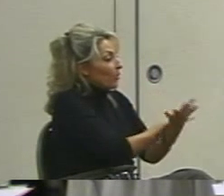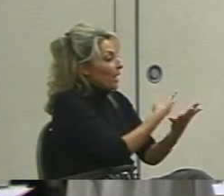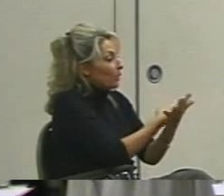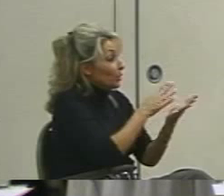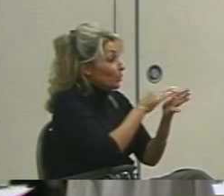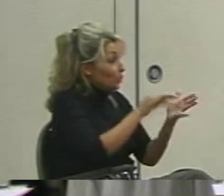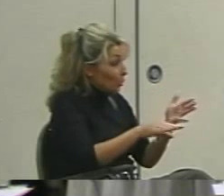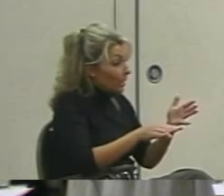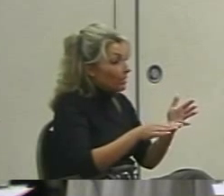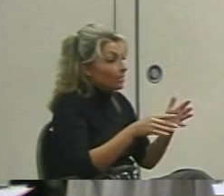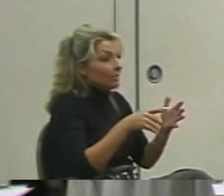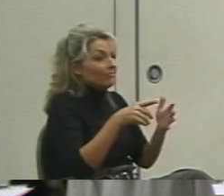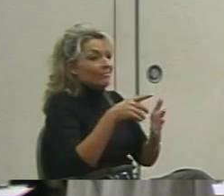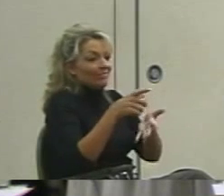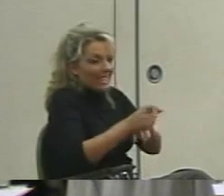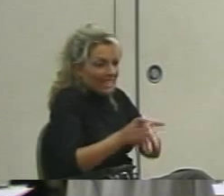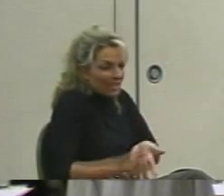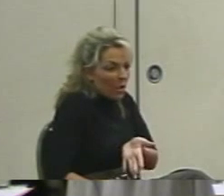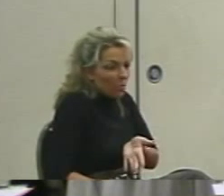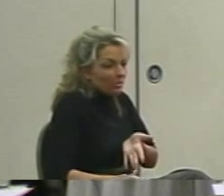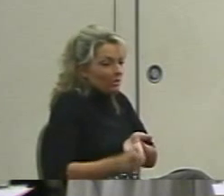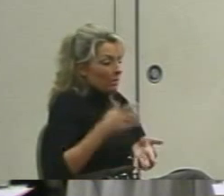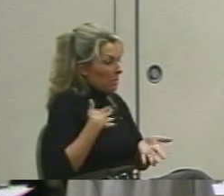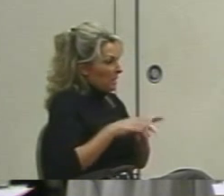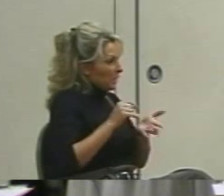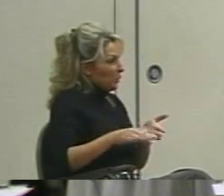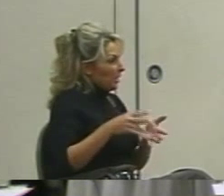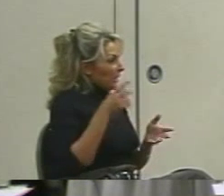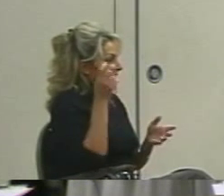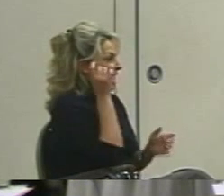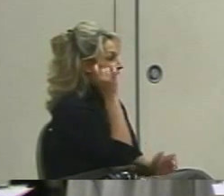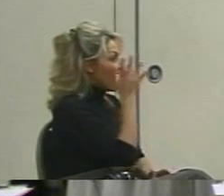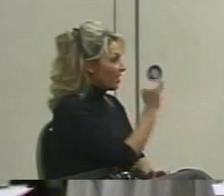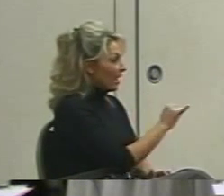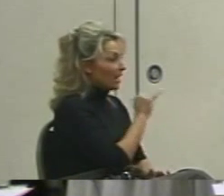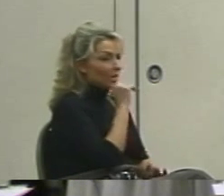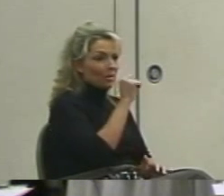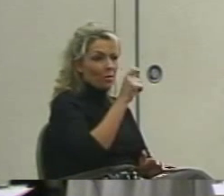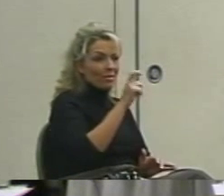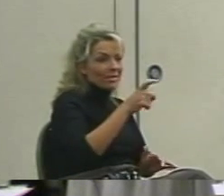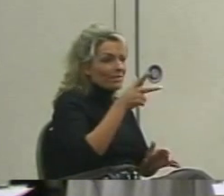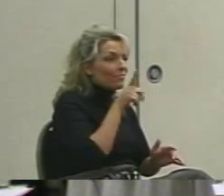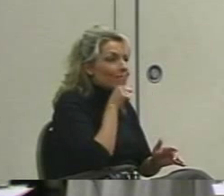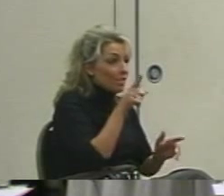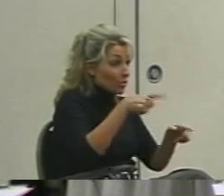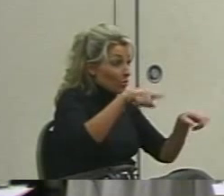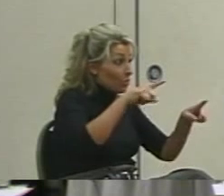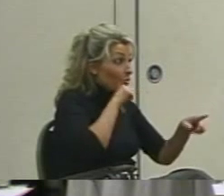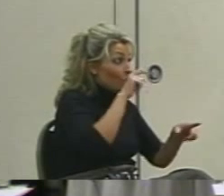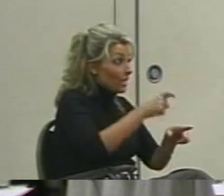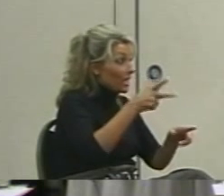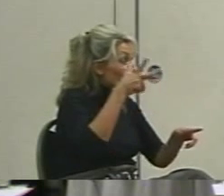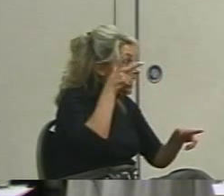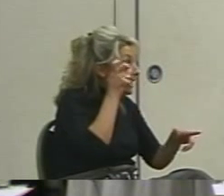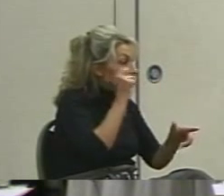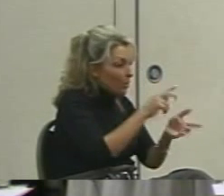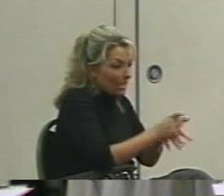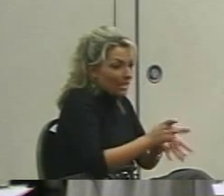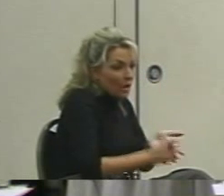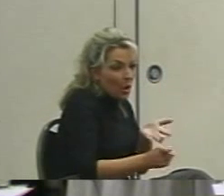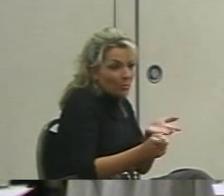it. You don't have to take notes. You don't even really have to listen. So it's not that hard. But if you have to do something else right now,